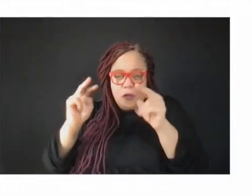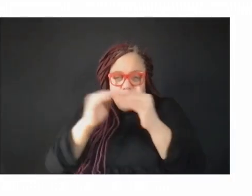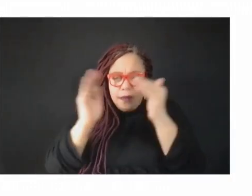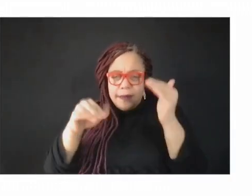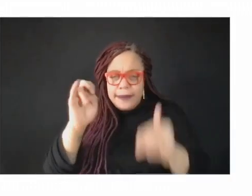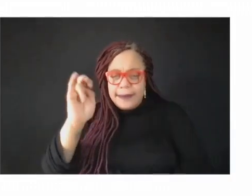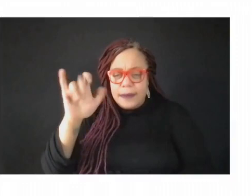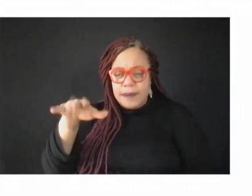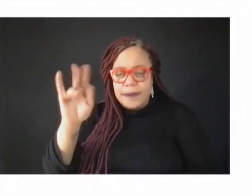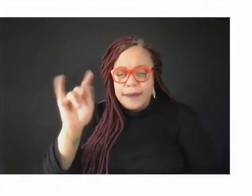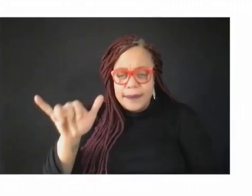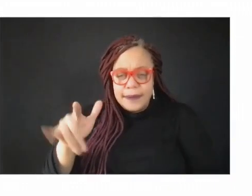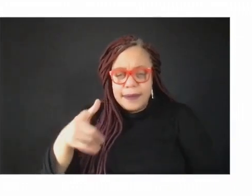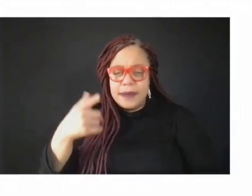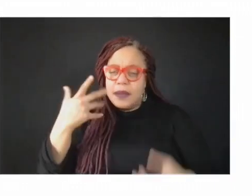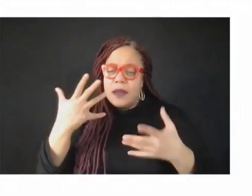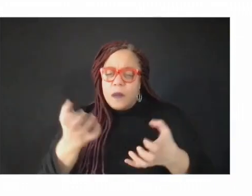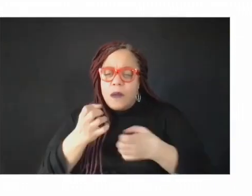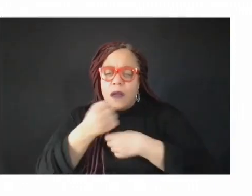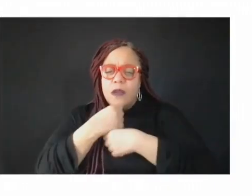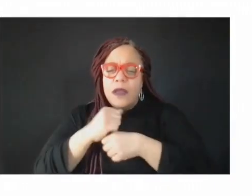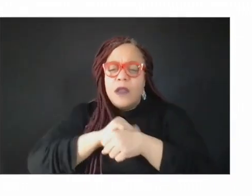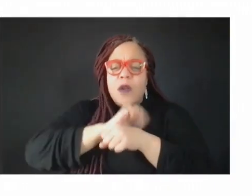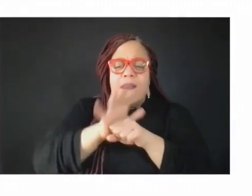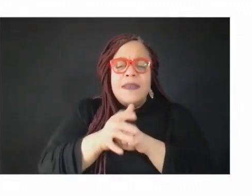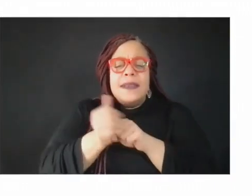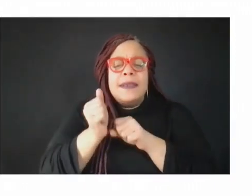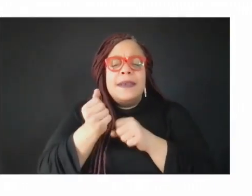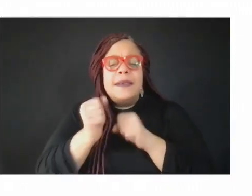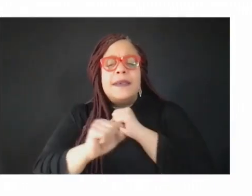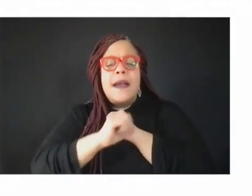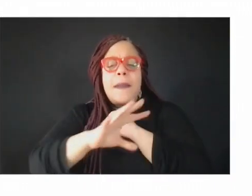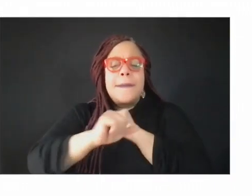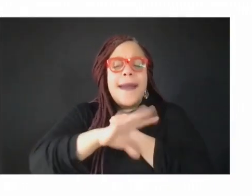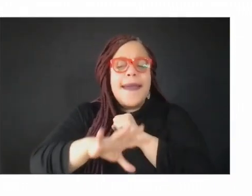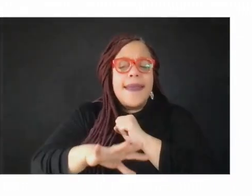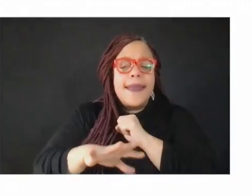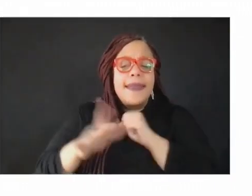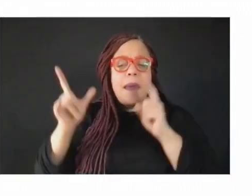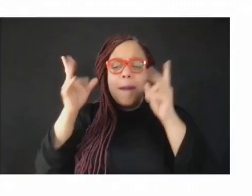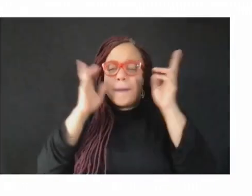with rapid response training of barbers and stylists using our online platform.